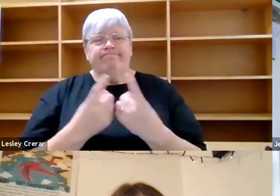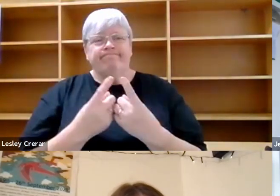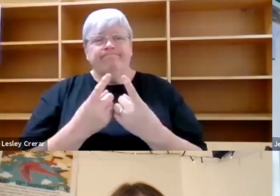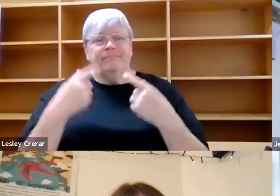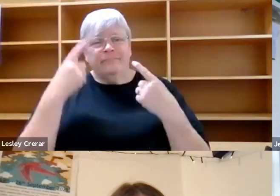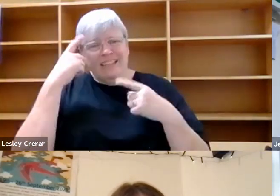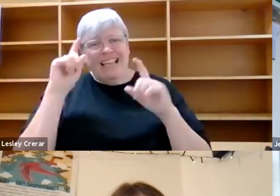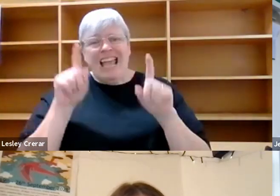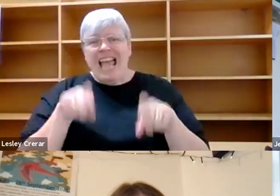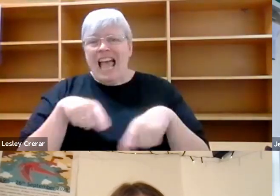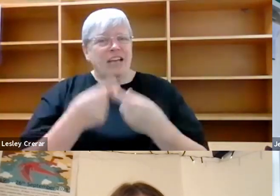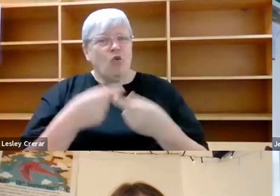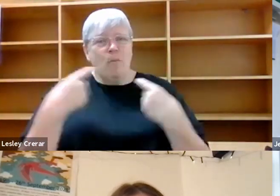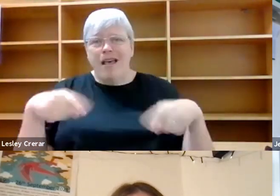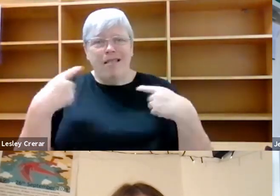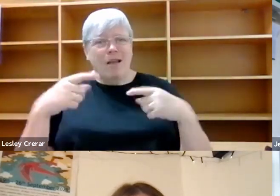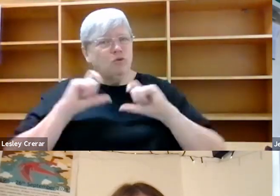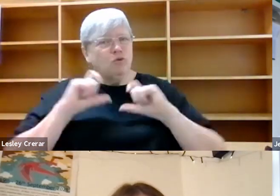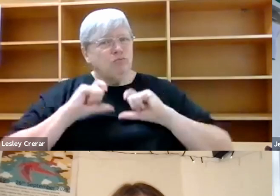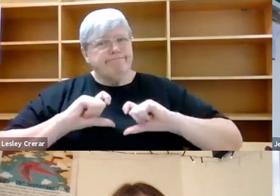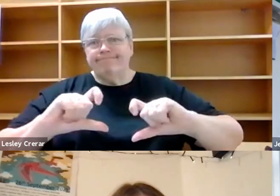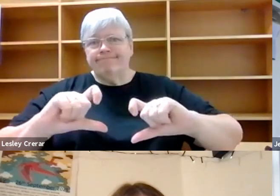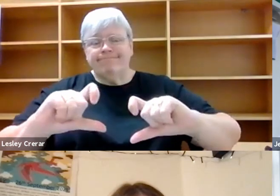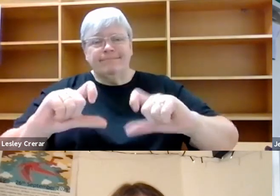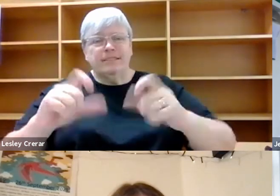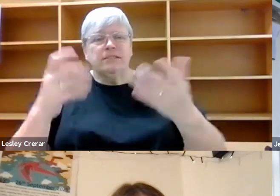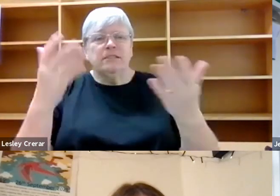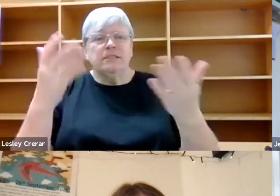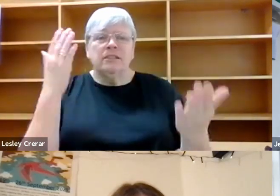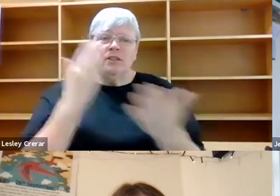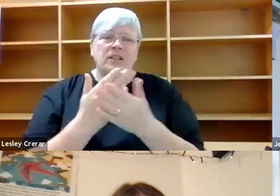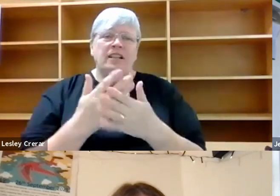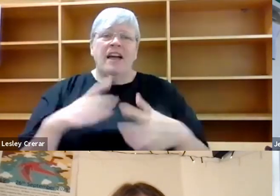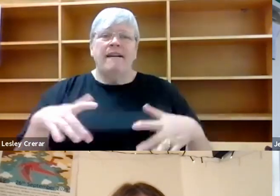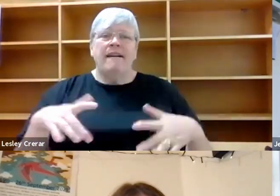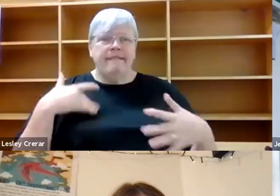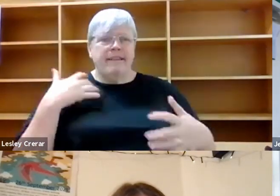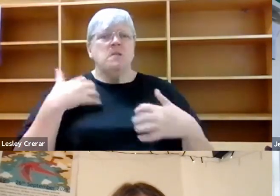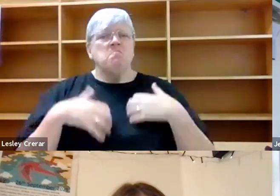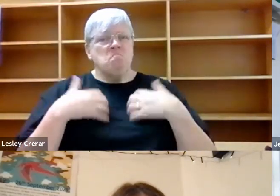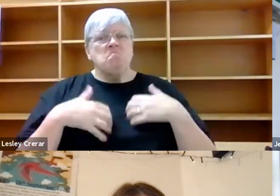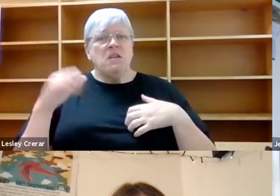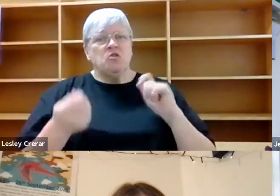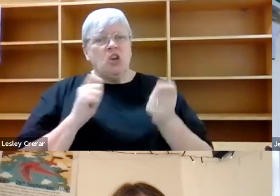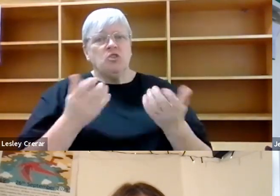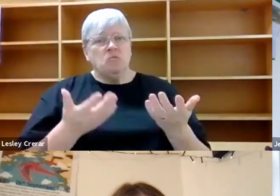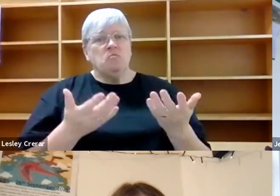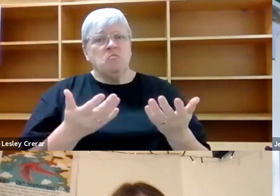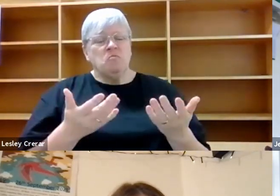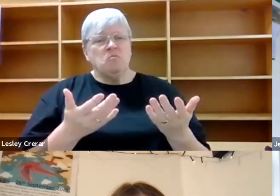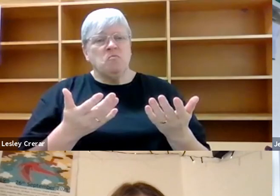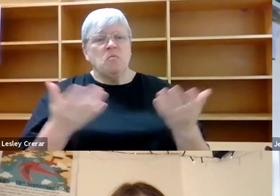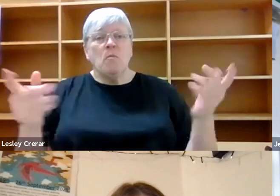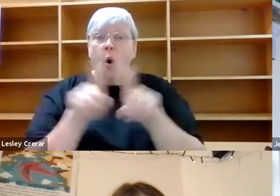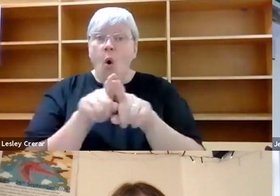allowed to remain and feel quite passionately, um, should not be, should not be the case. Uh, but I'm also aware that in